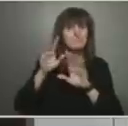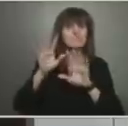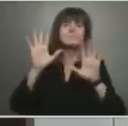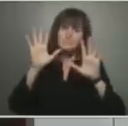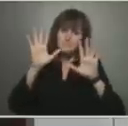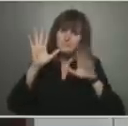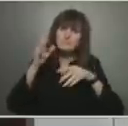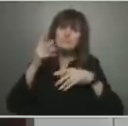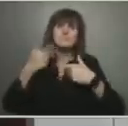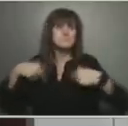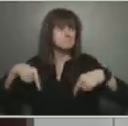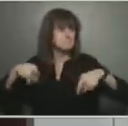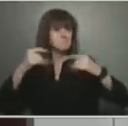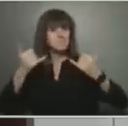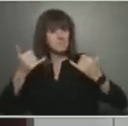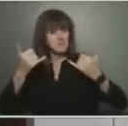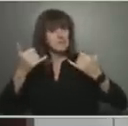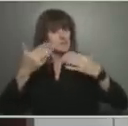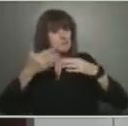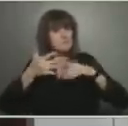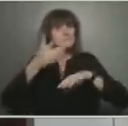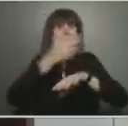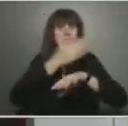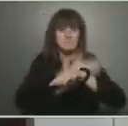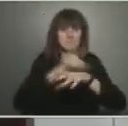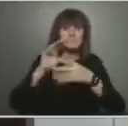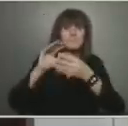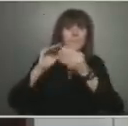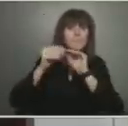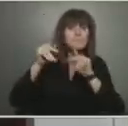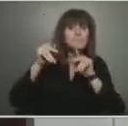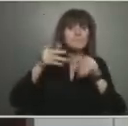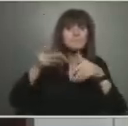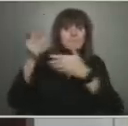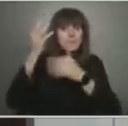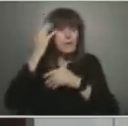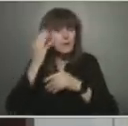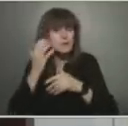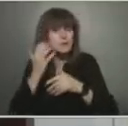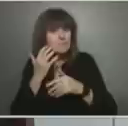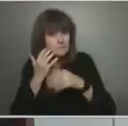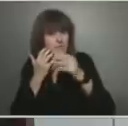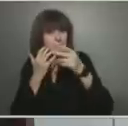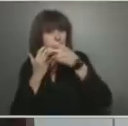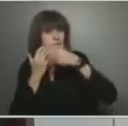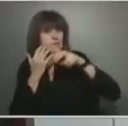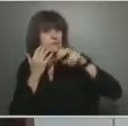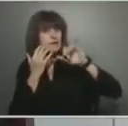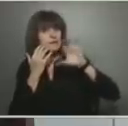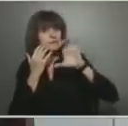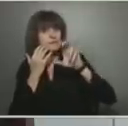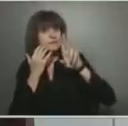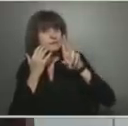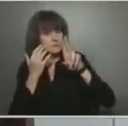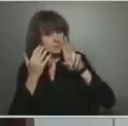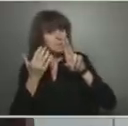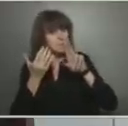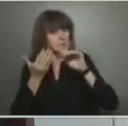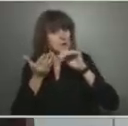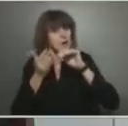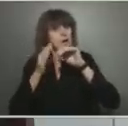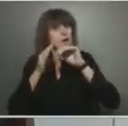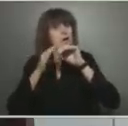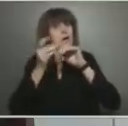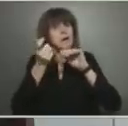number of hospitalization and cases in the intensive care unit continuing to increase, but at a slower pace than we've seen in the previous